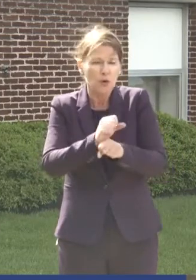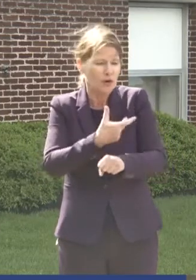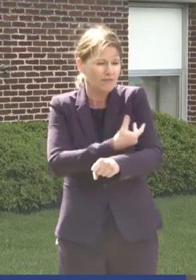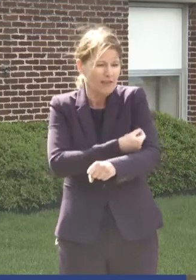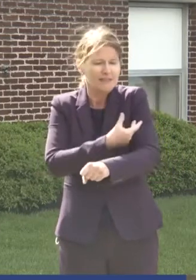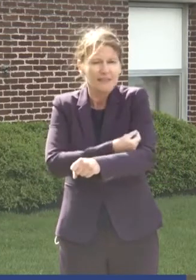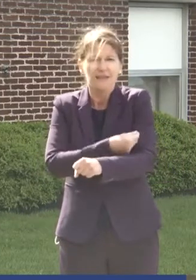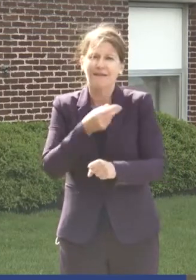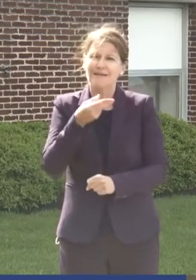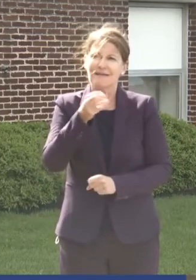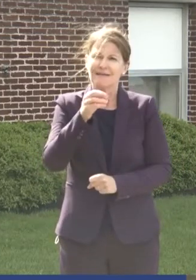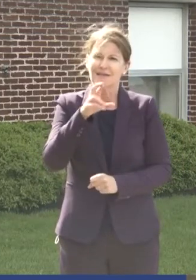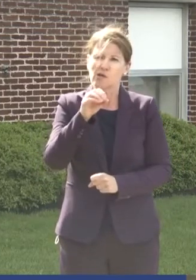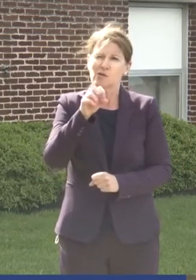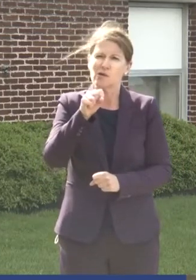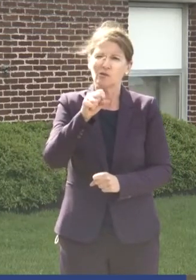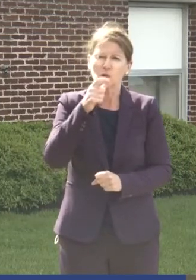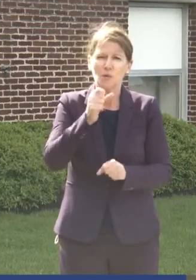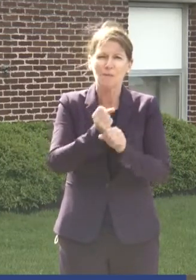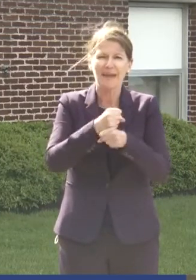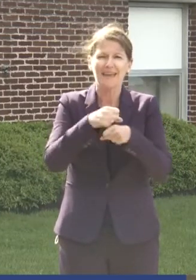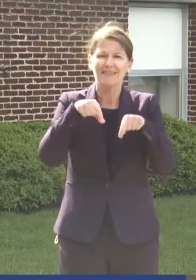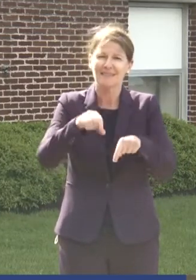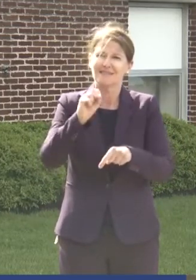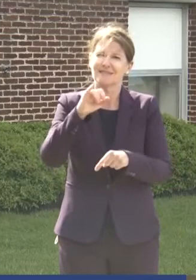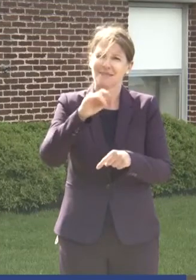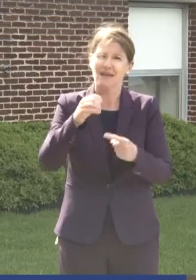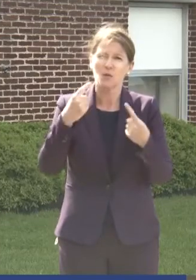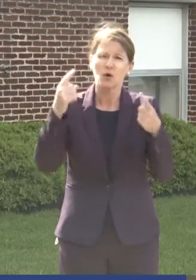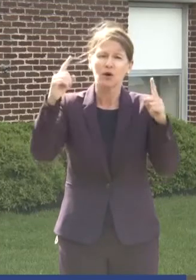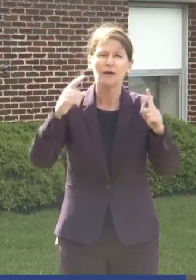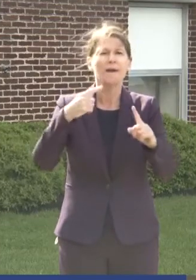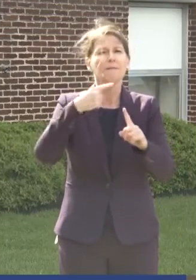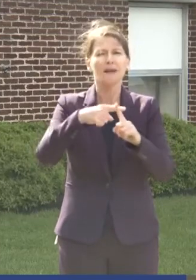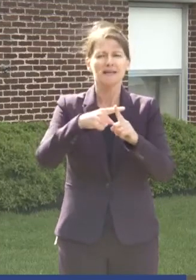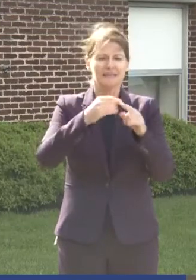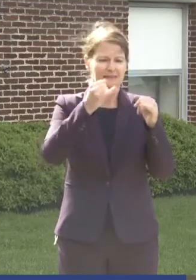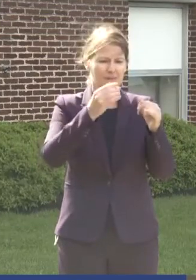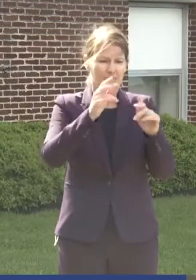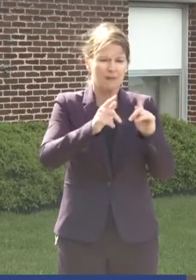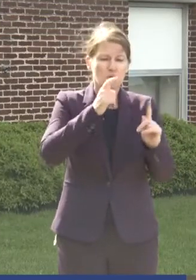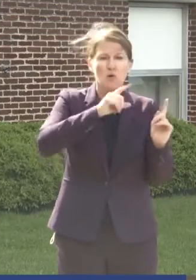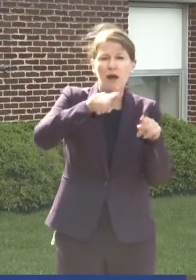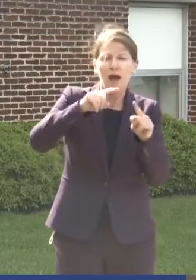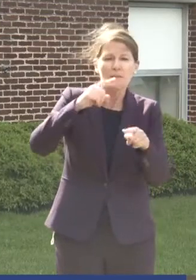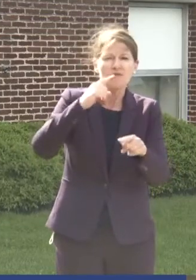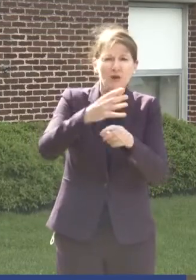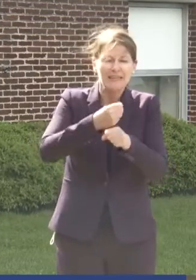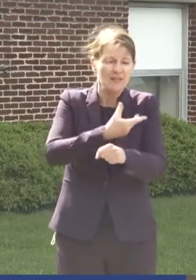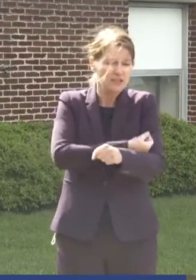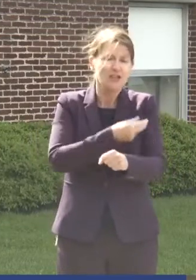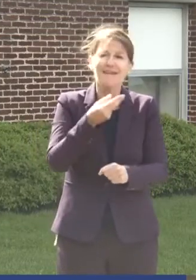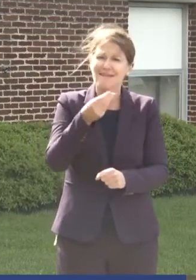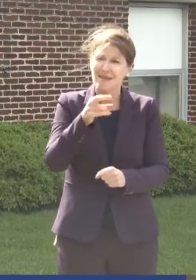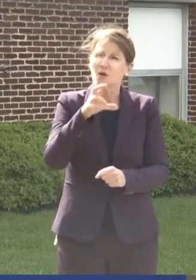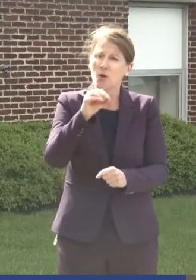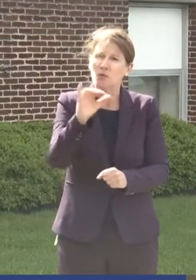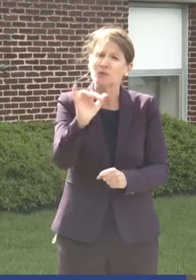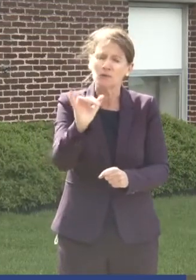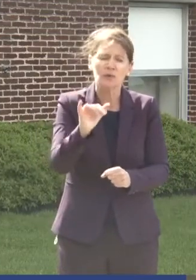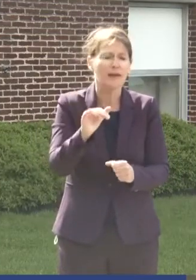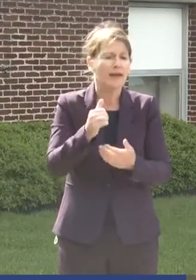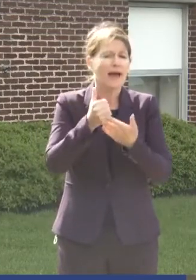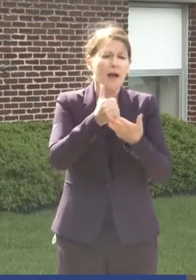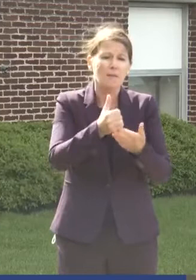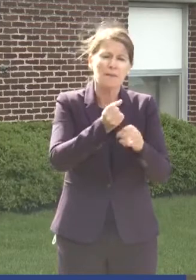kind of a site work. And also the individuals who are getting the shots. They're heroes too, because they're helping to make all of us